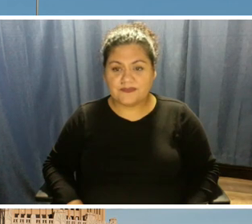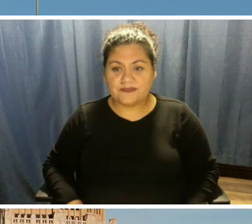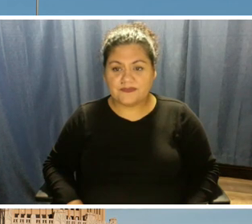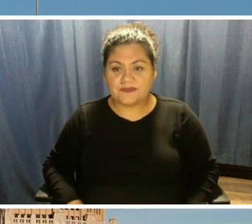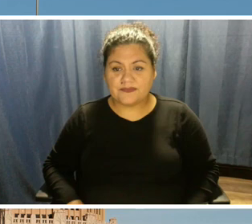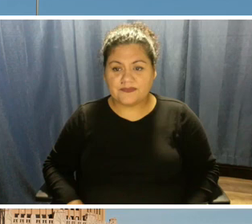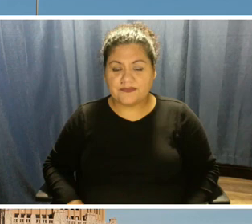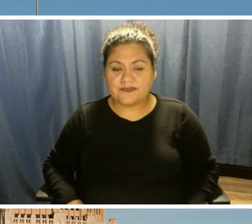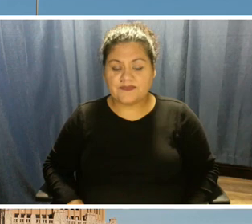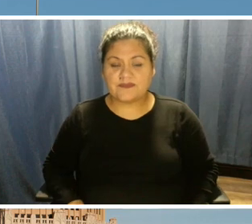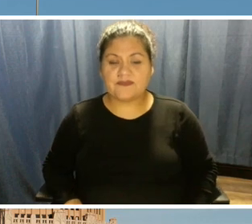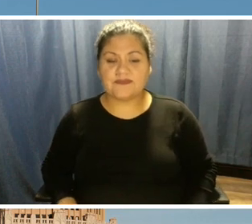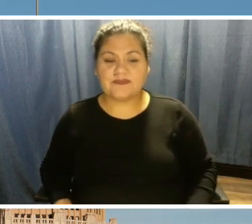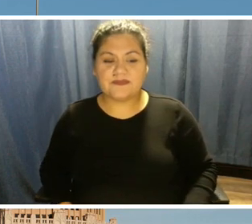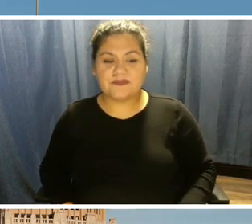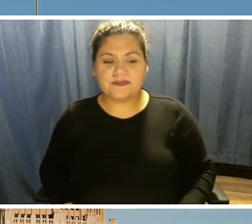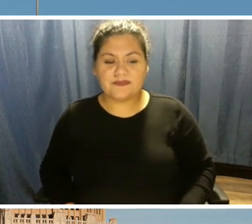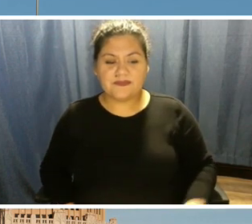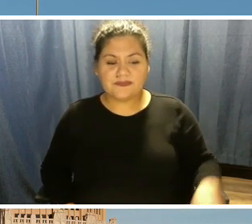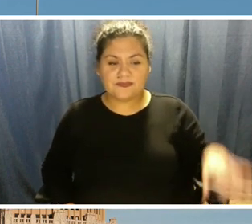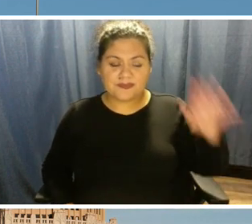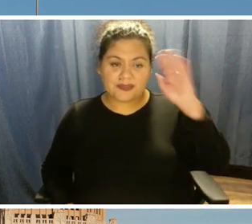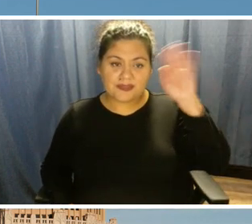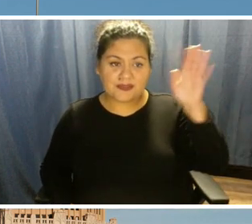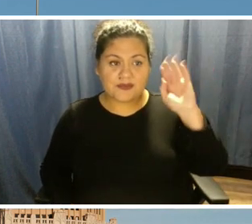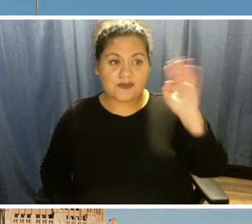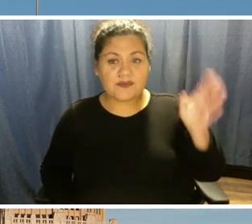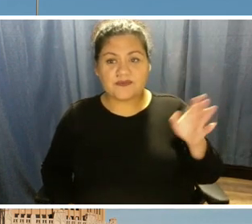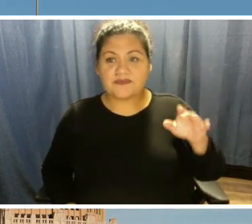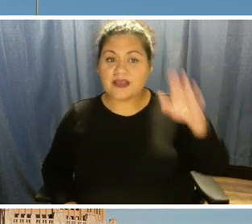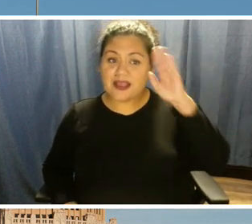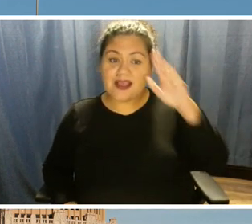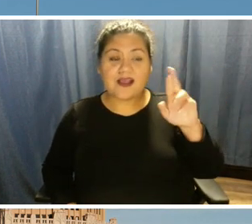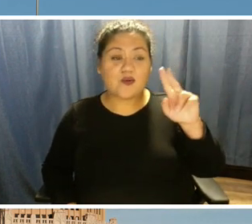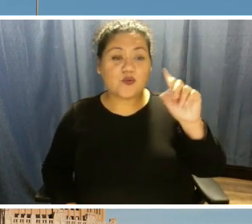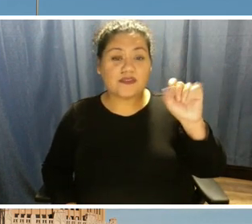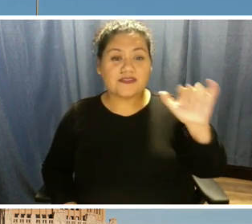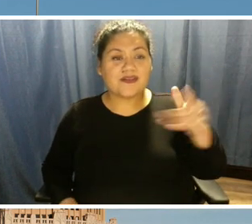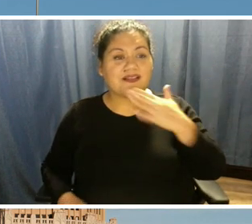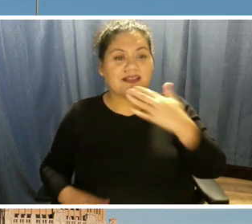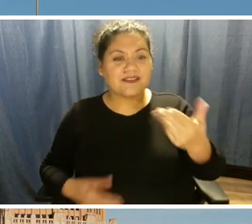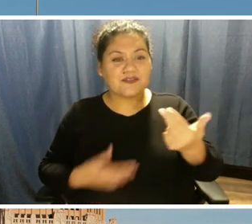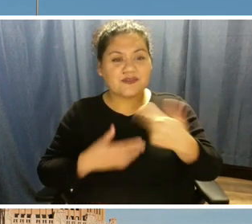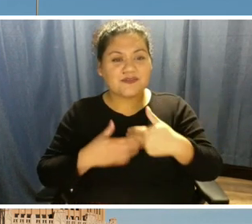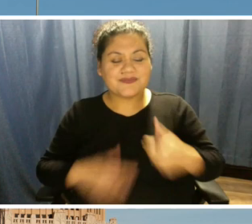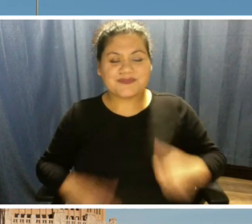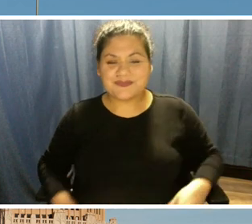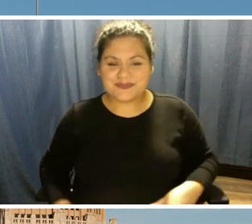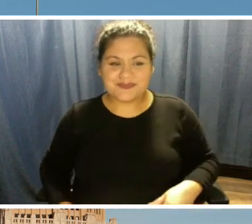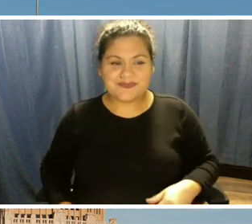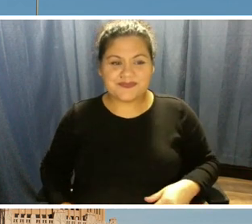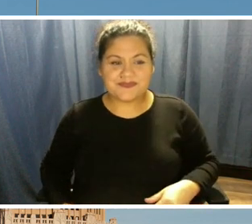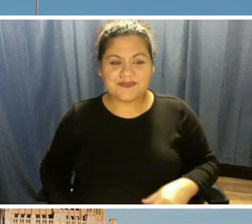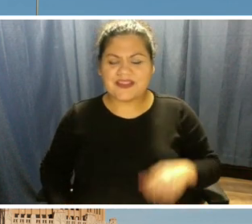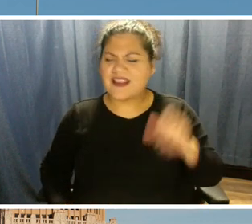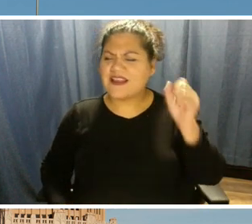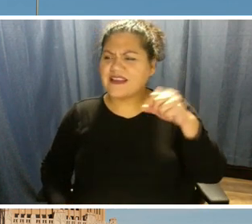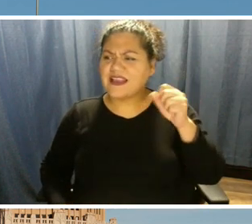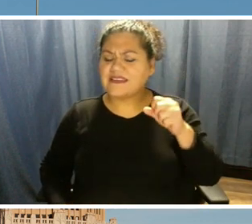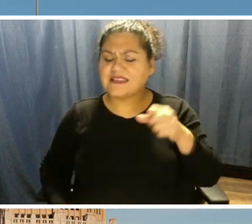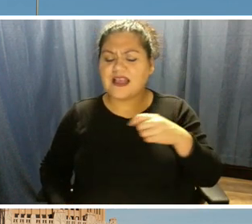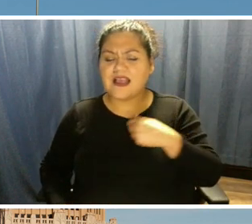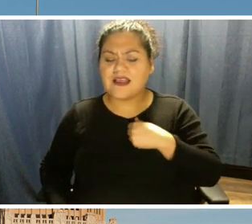Russell, can you hear me? Yes. Hi, Russell. Thanks for being on. Russell, I was at the